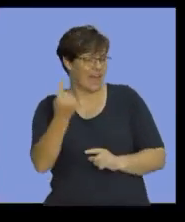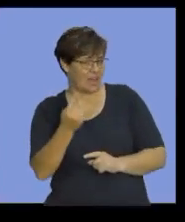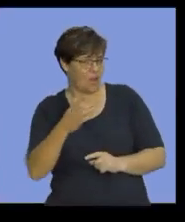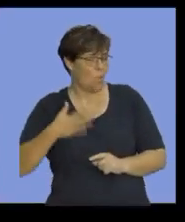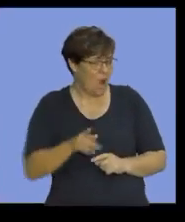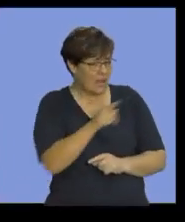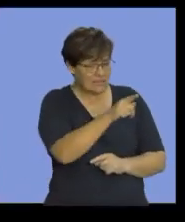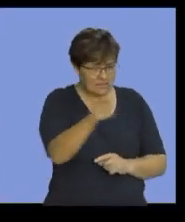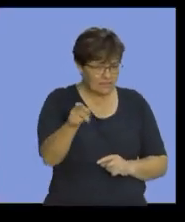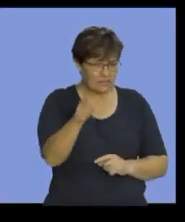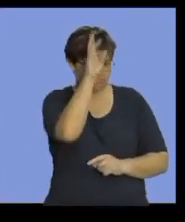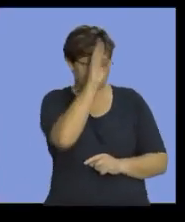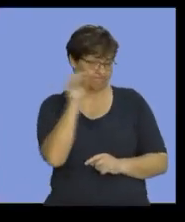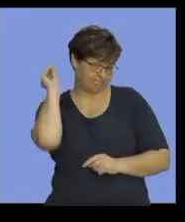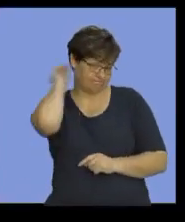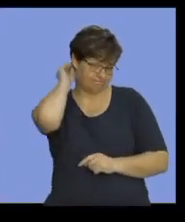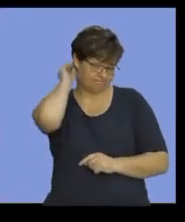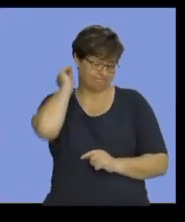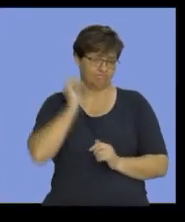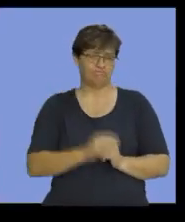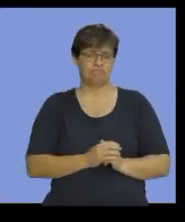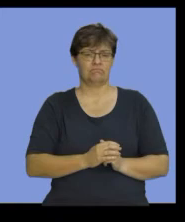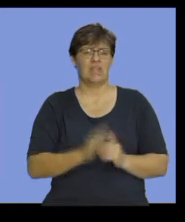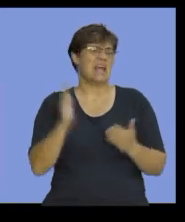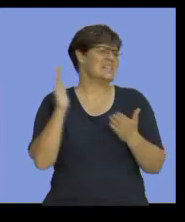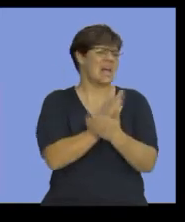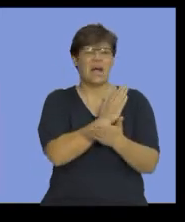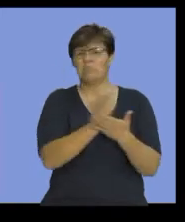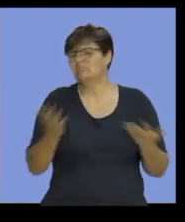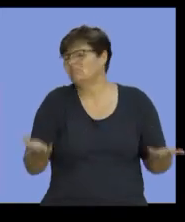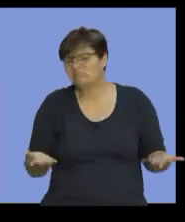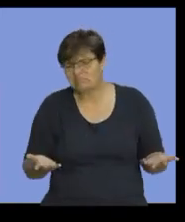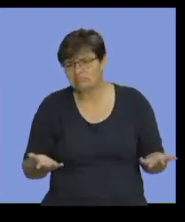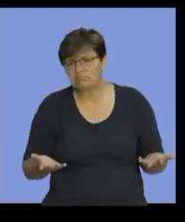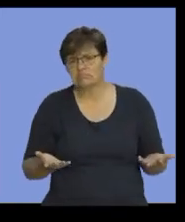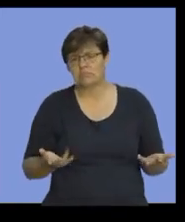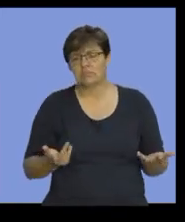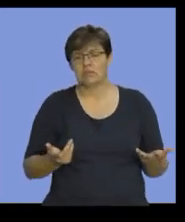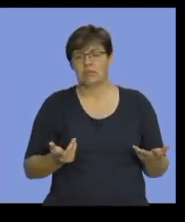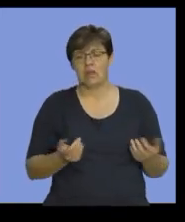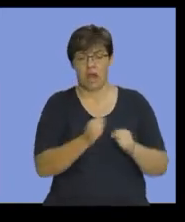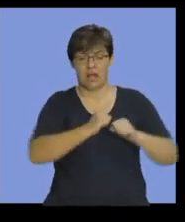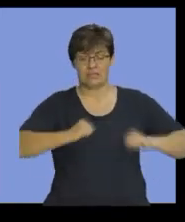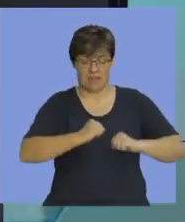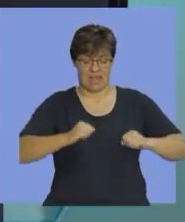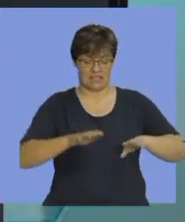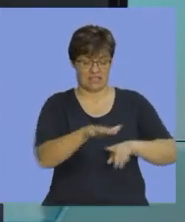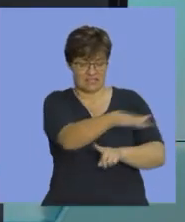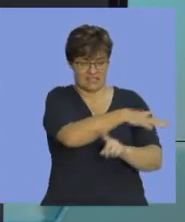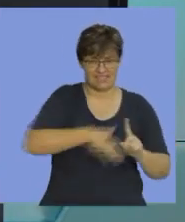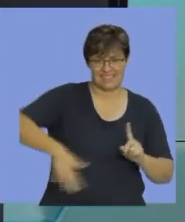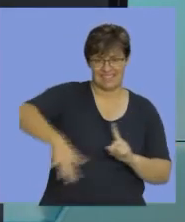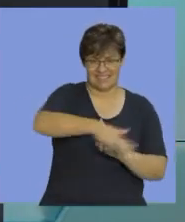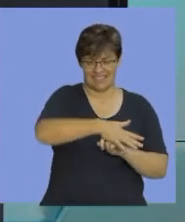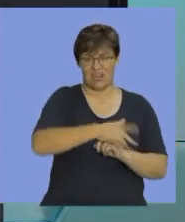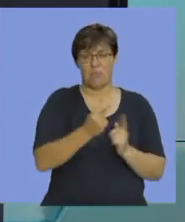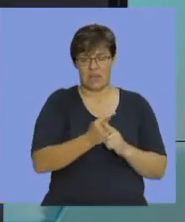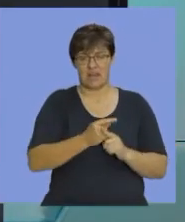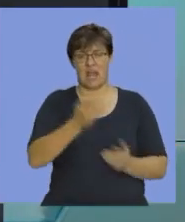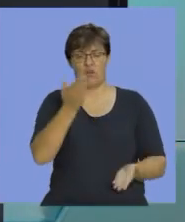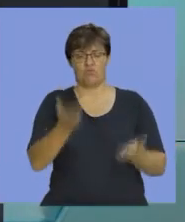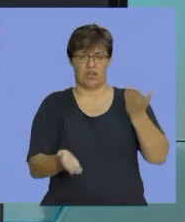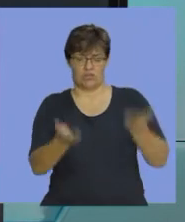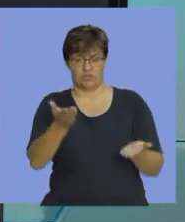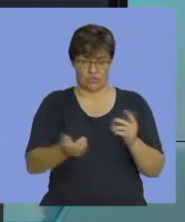want you to take note of is sometimes you are given your floor space in the form of a ratio.